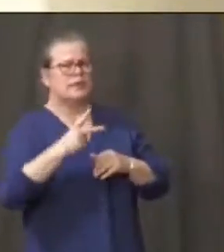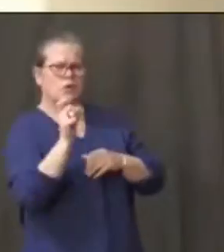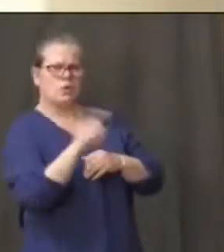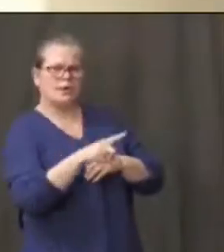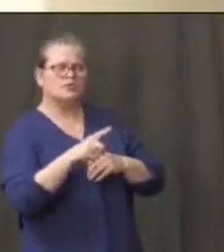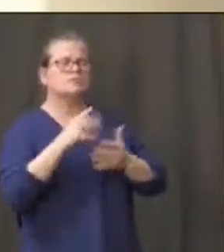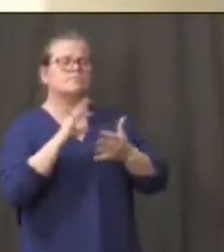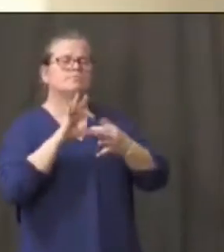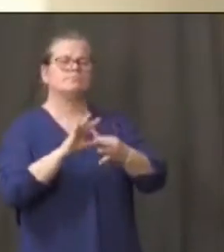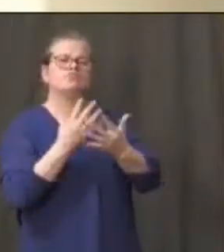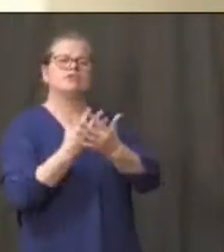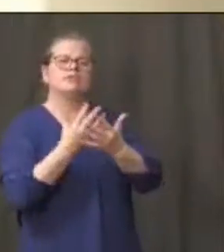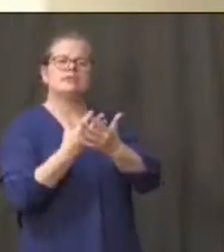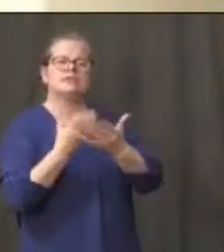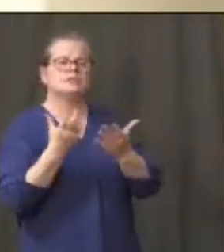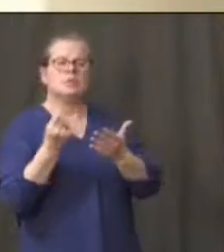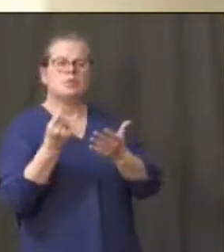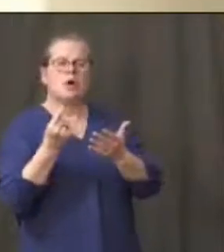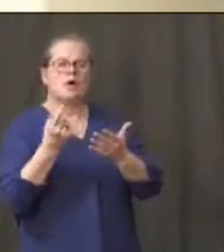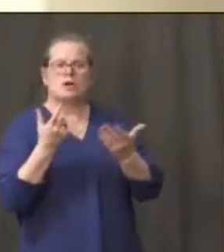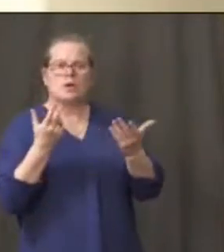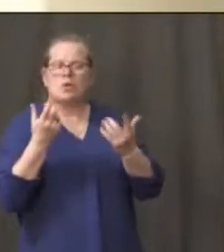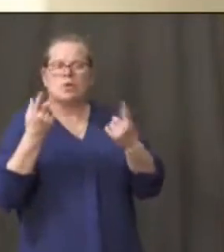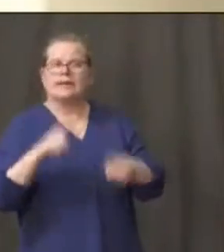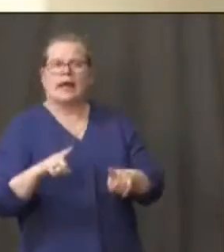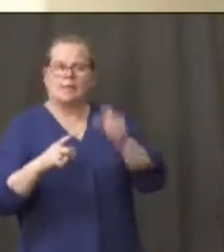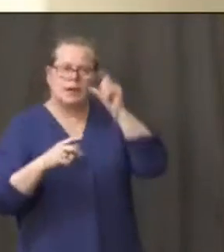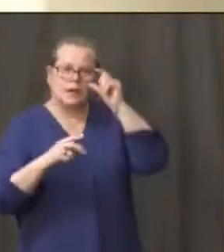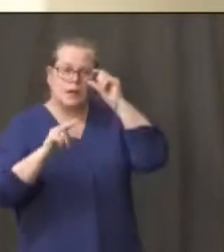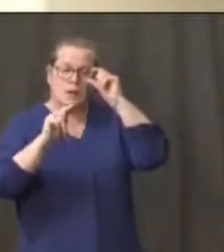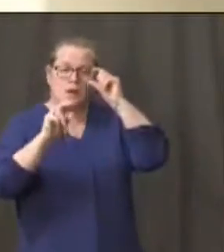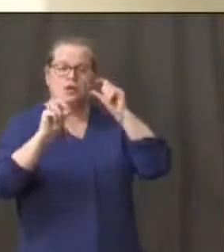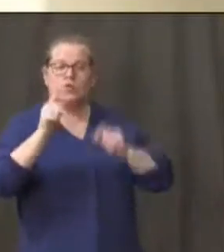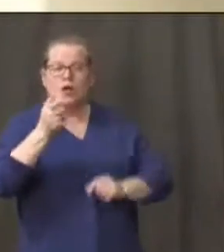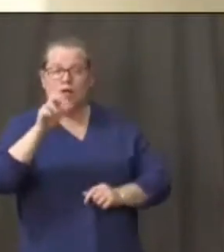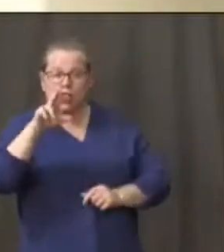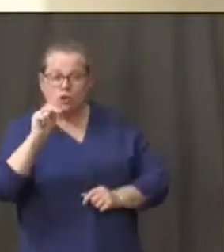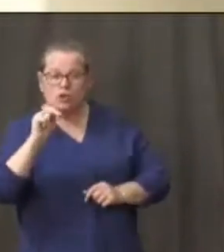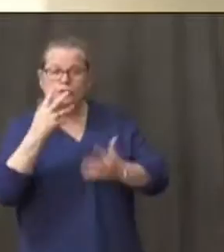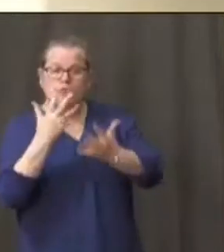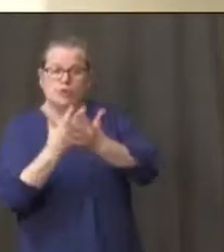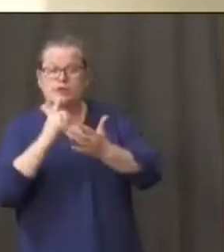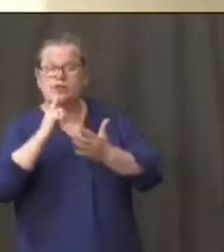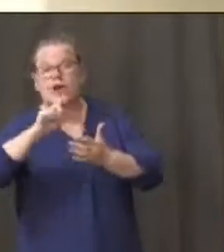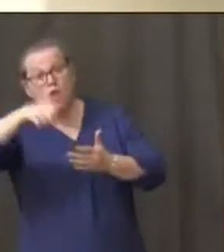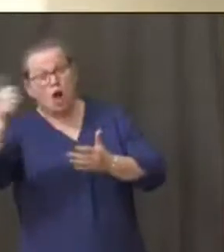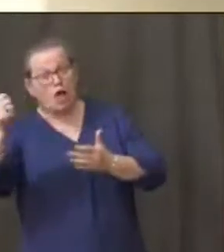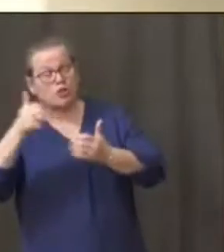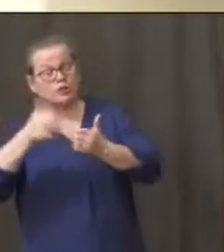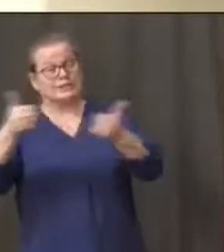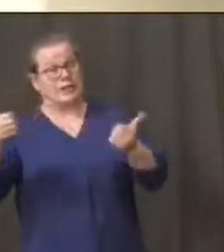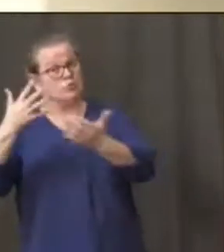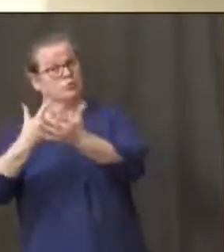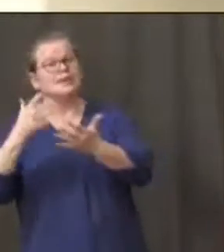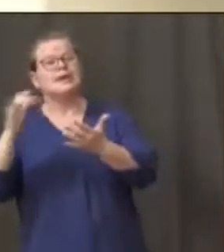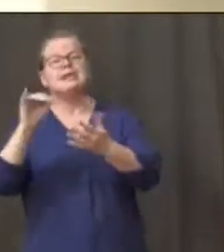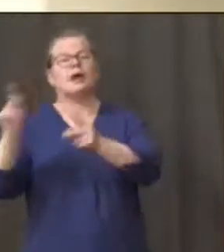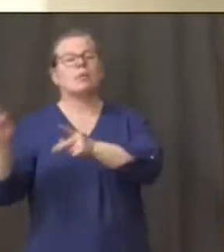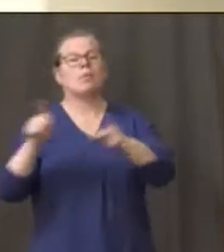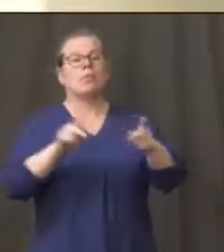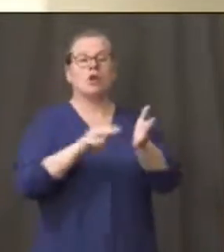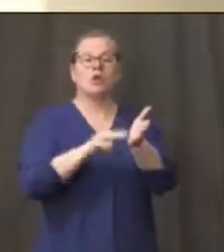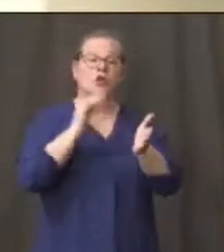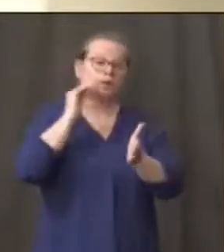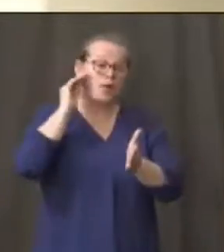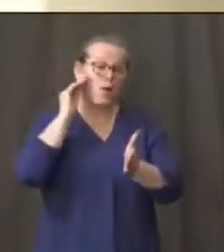northern are there other prisons or wings of prisons that are being prepared uh like the nursing homes are as covet 19 only